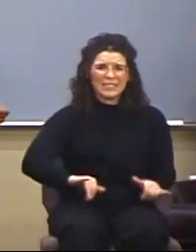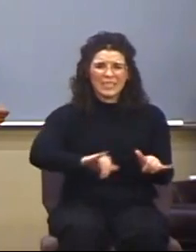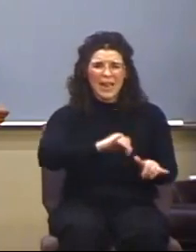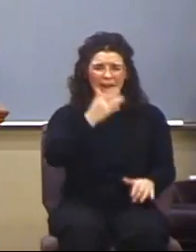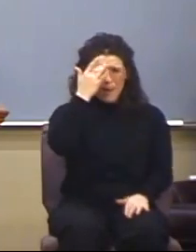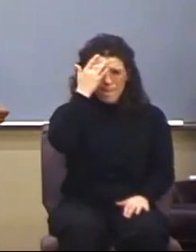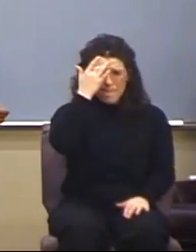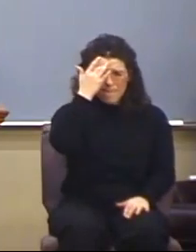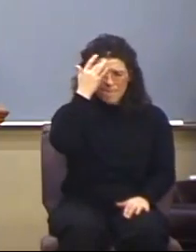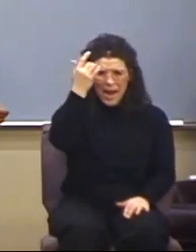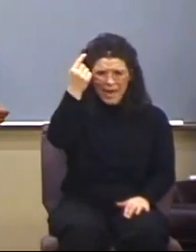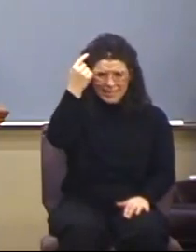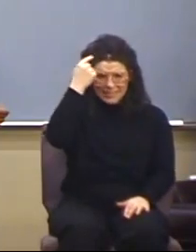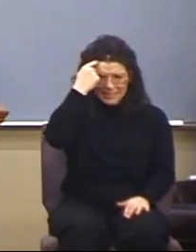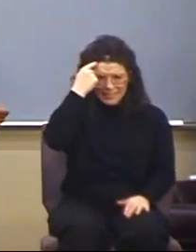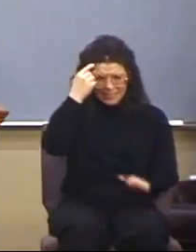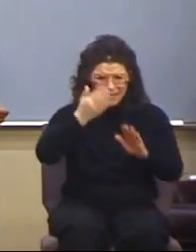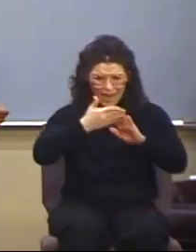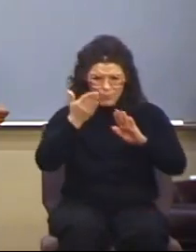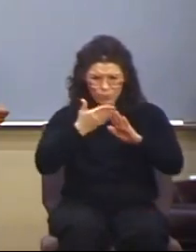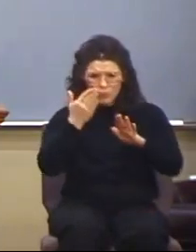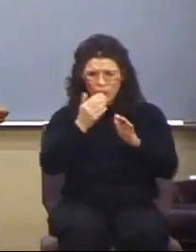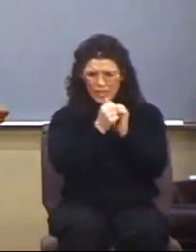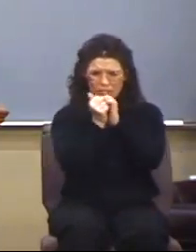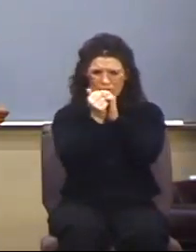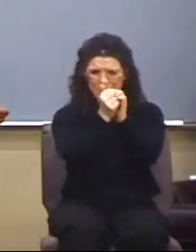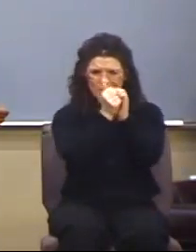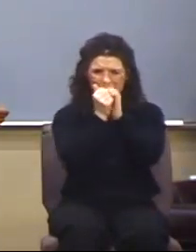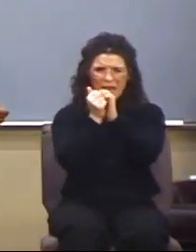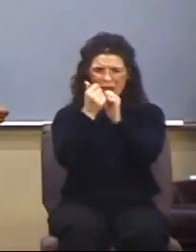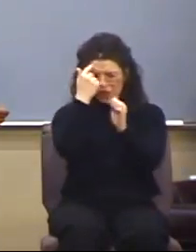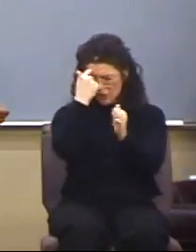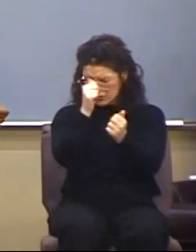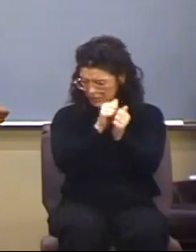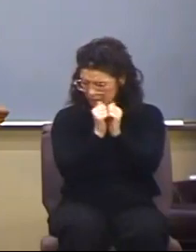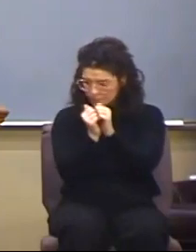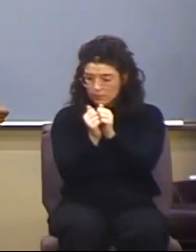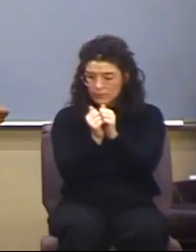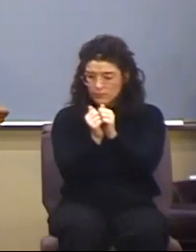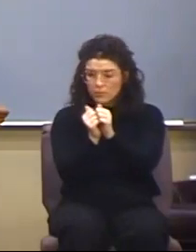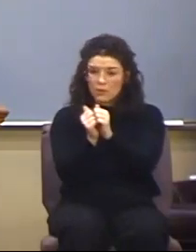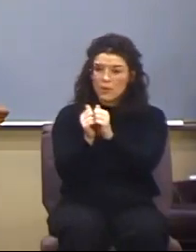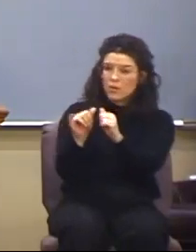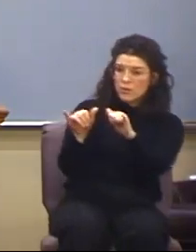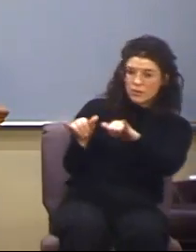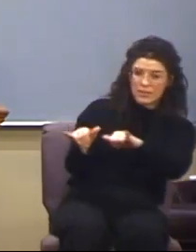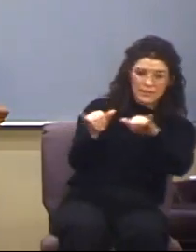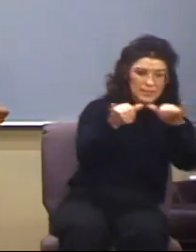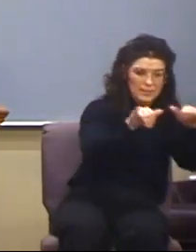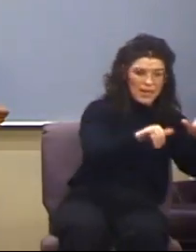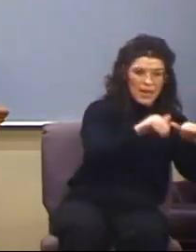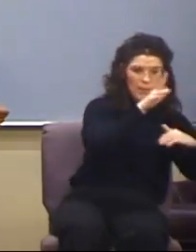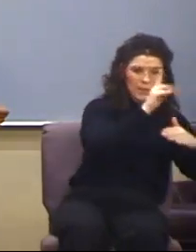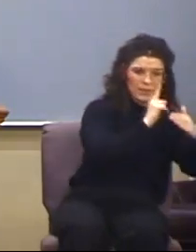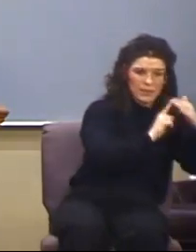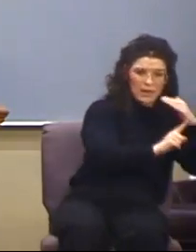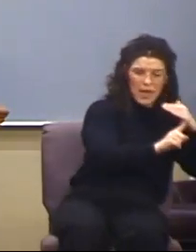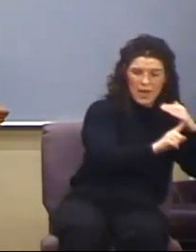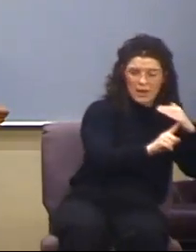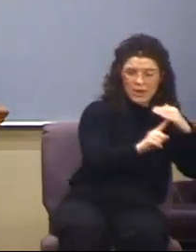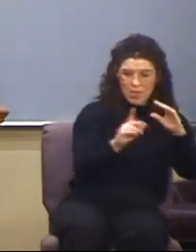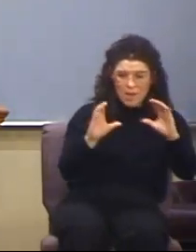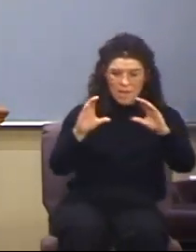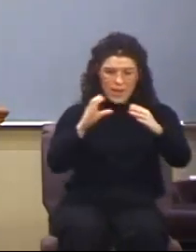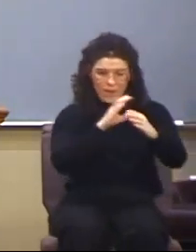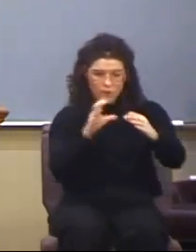operation that is true of the person of the Godhead and how the body of Christ is designed, so on and so forth.